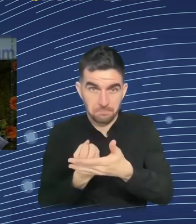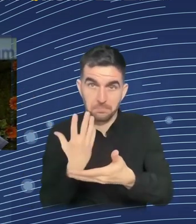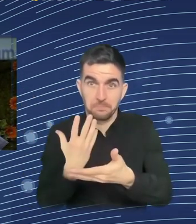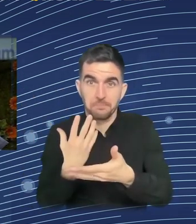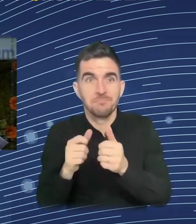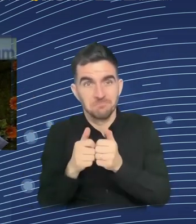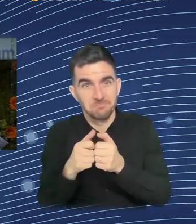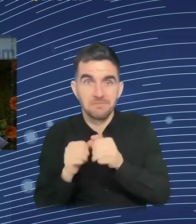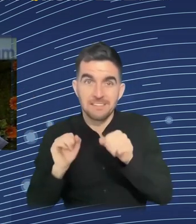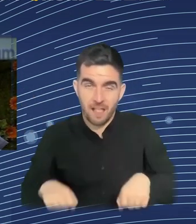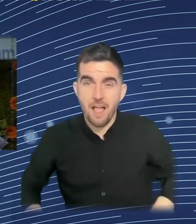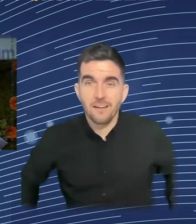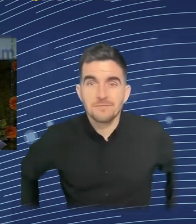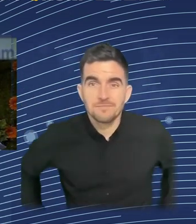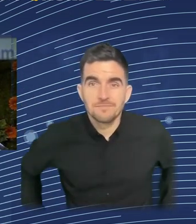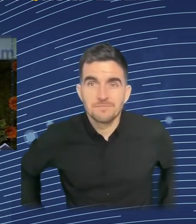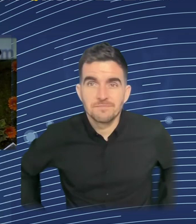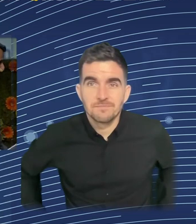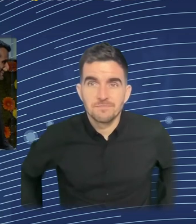Hello. Congratulations.